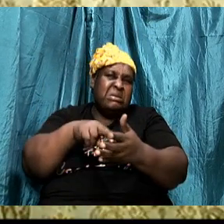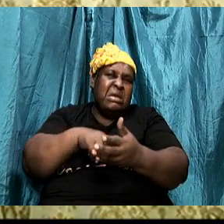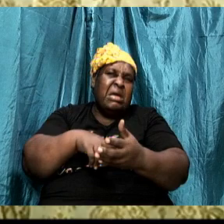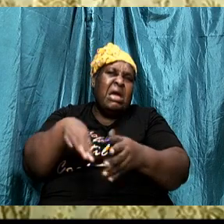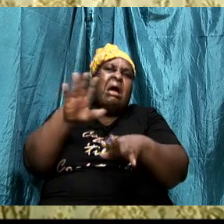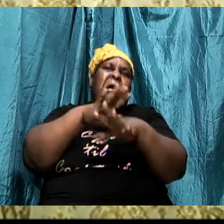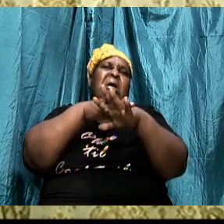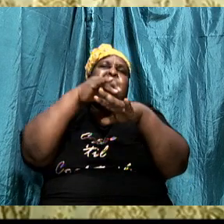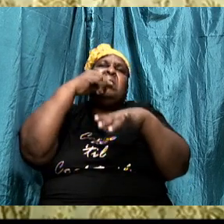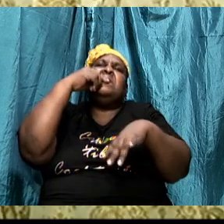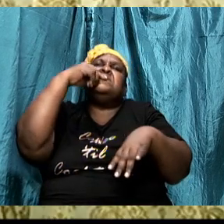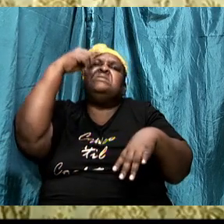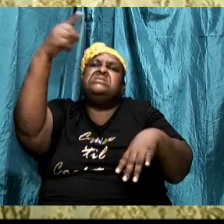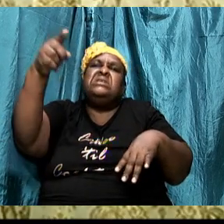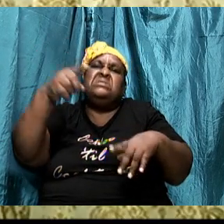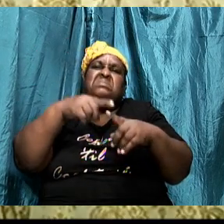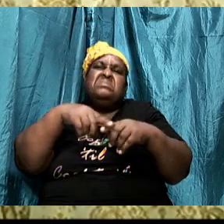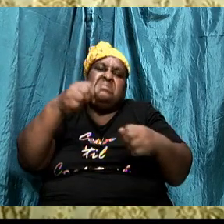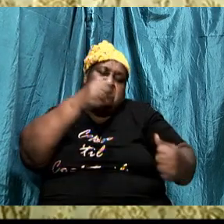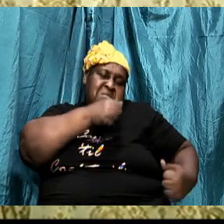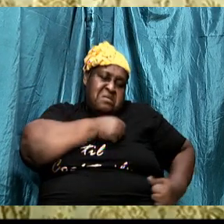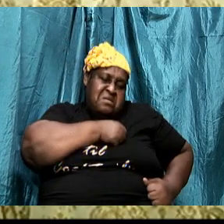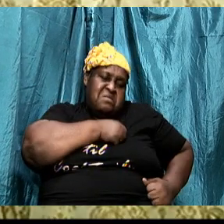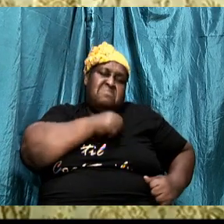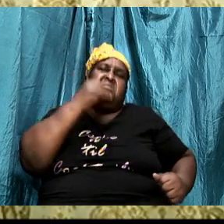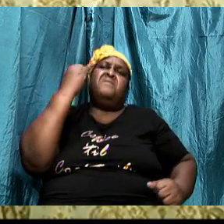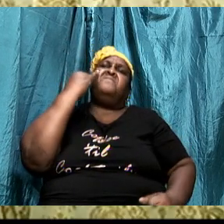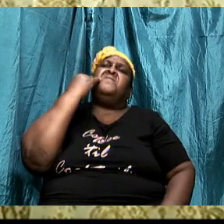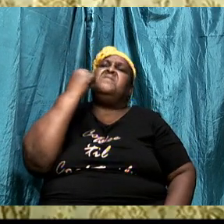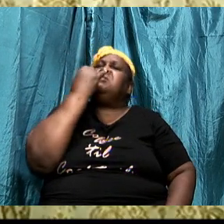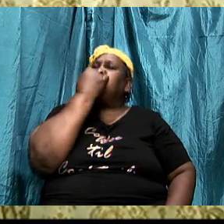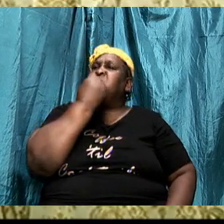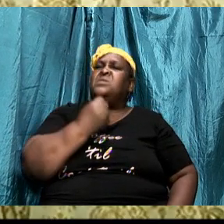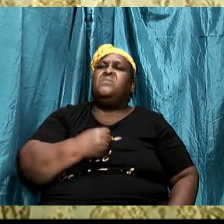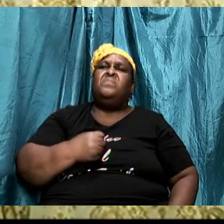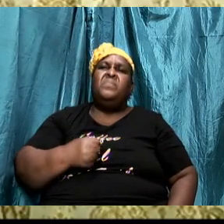unto the army unto of Israel and said,